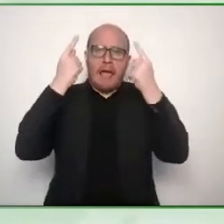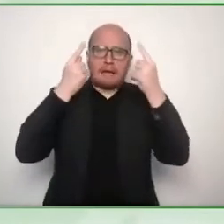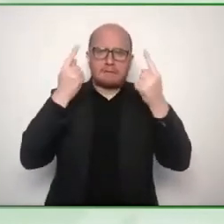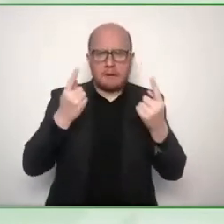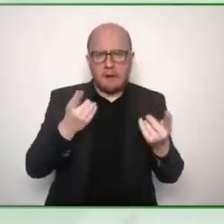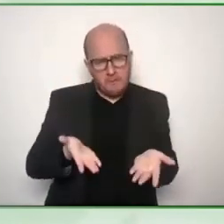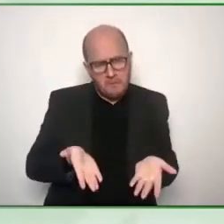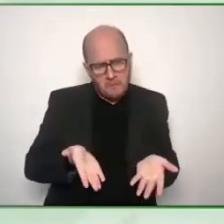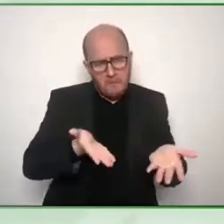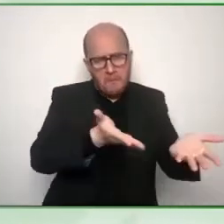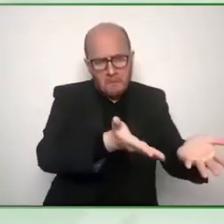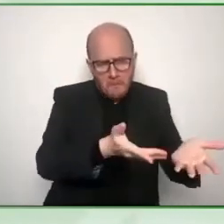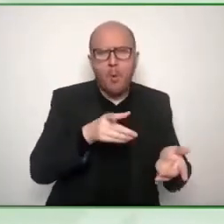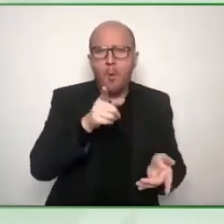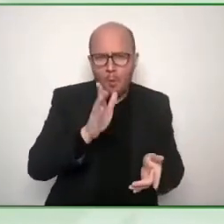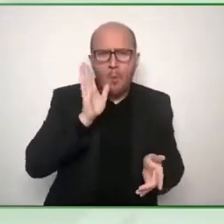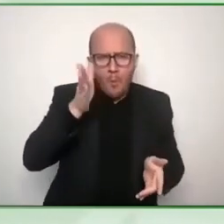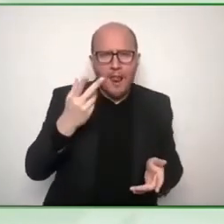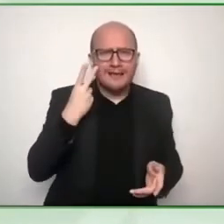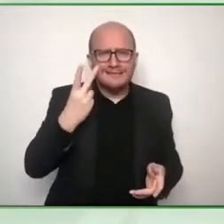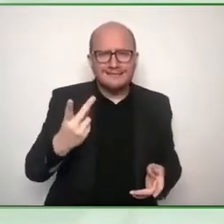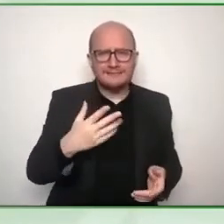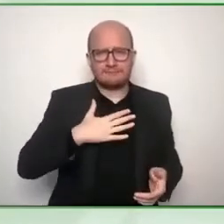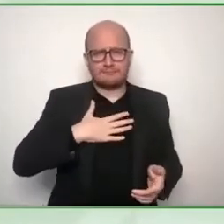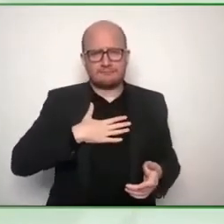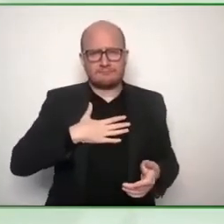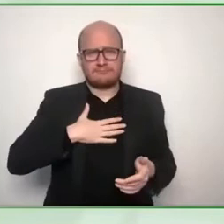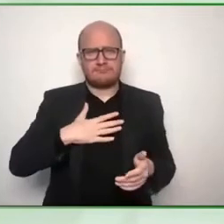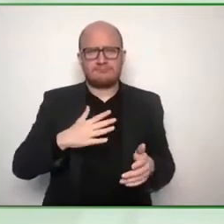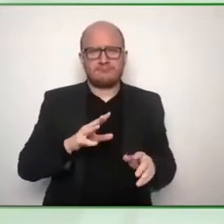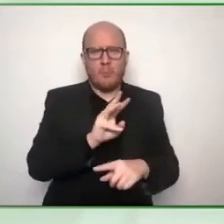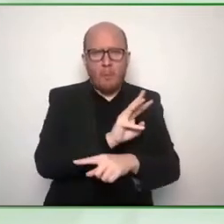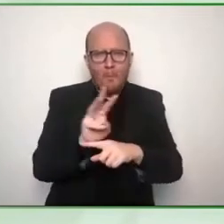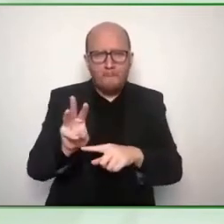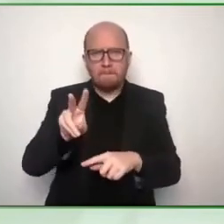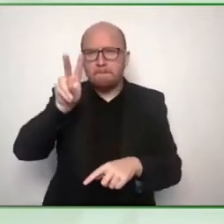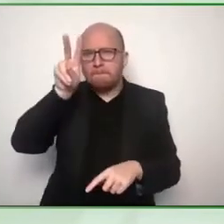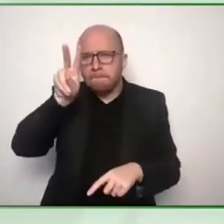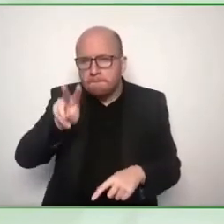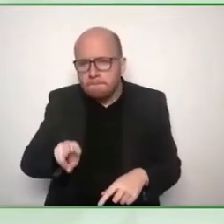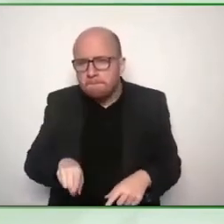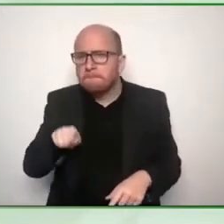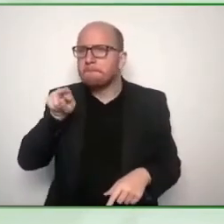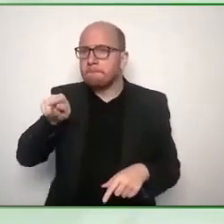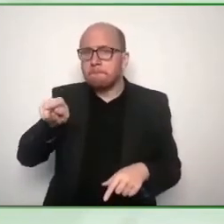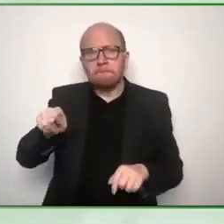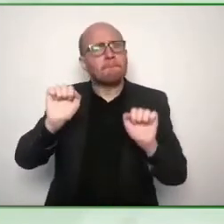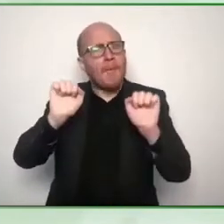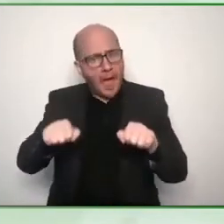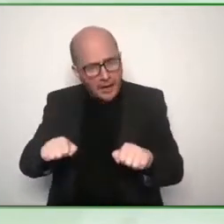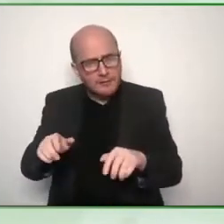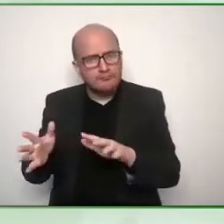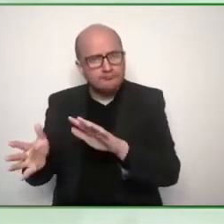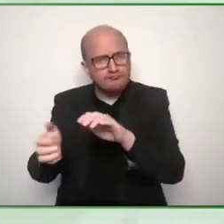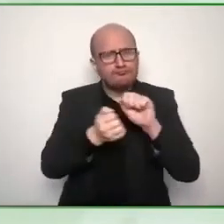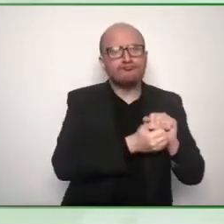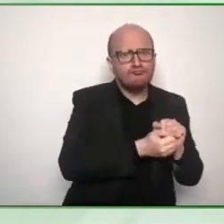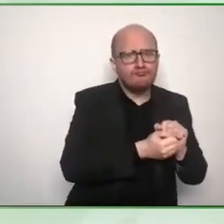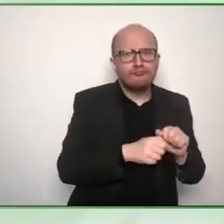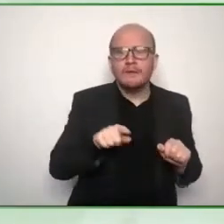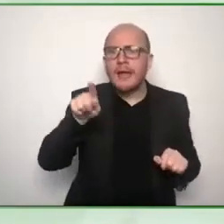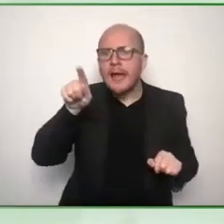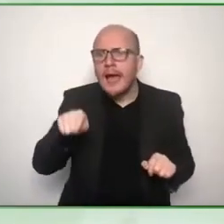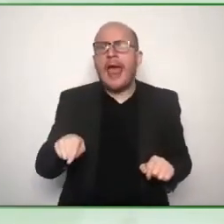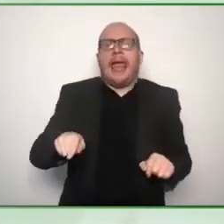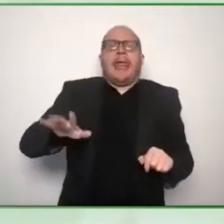sure um raf and the team would love to hear from anybody that's interested in replicating the online accessibility toolkit or